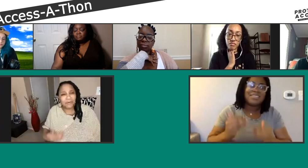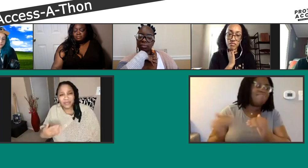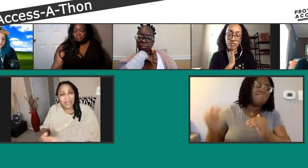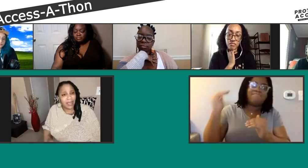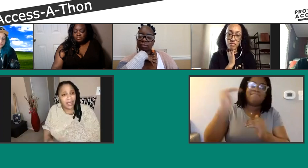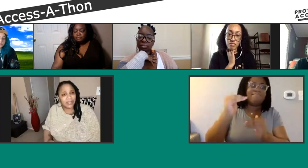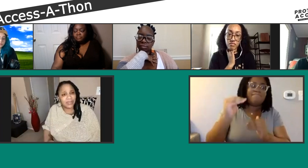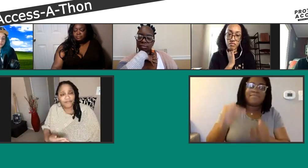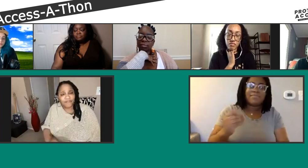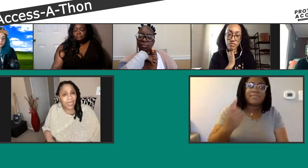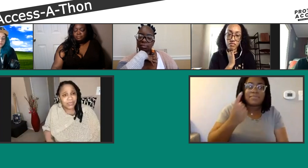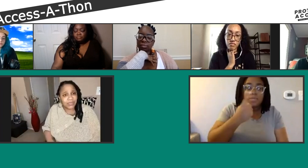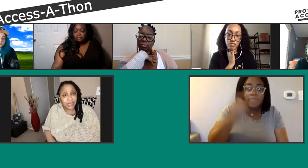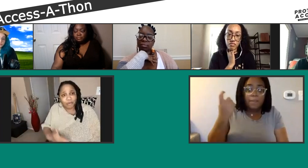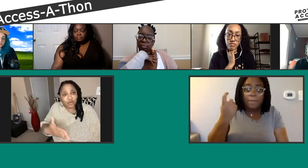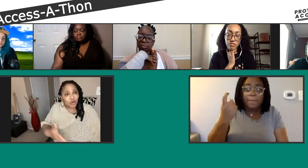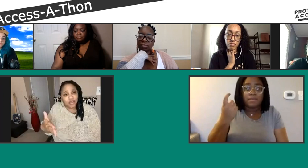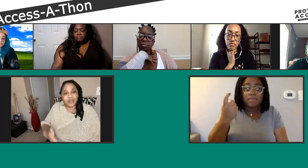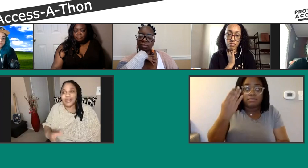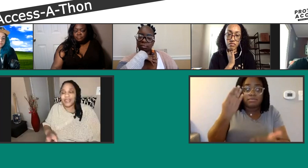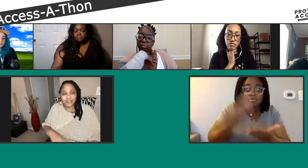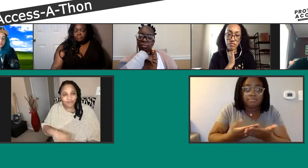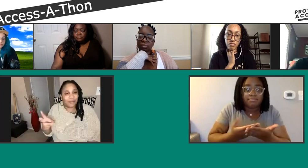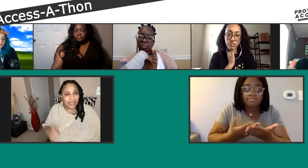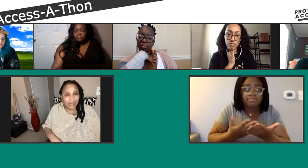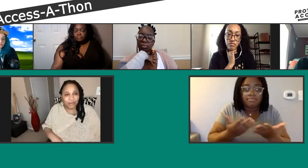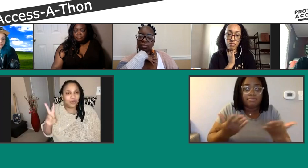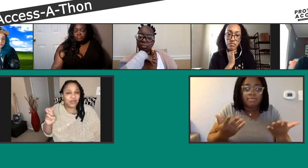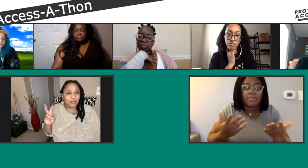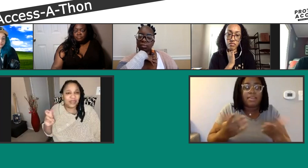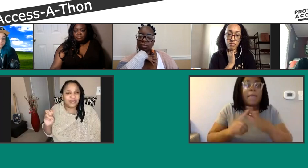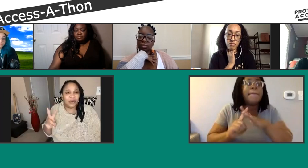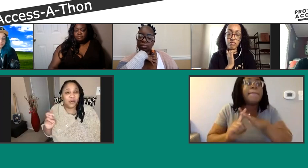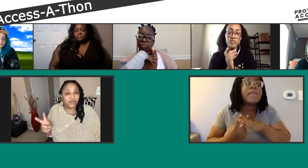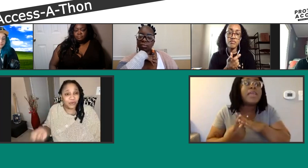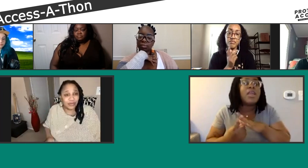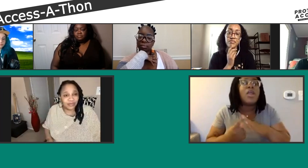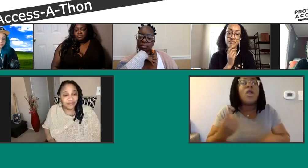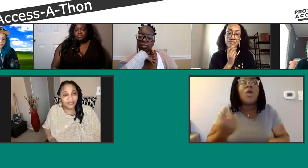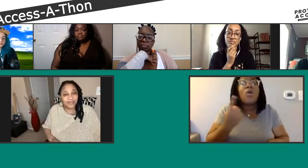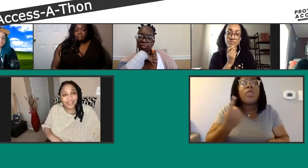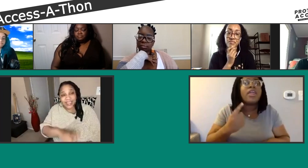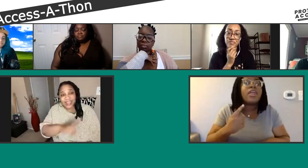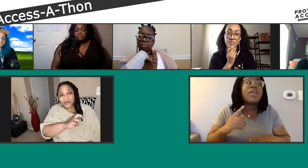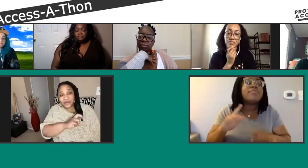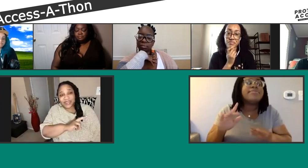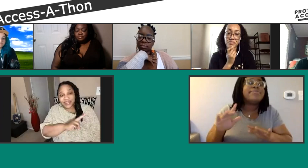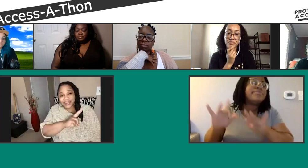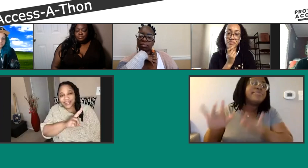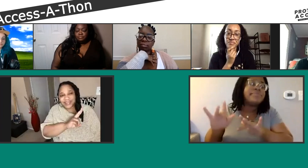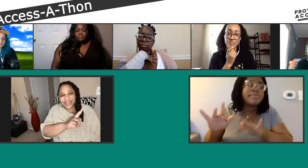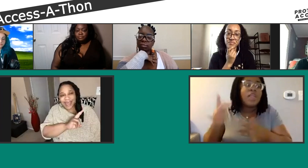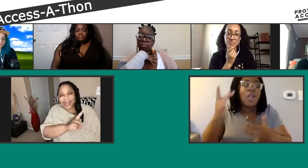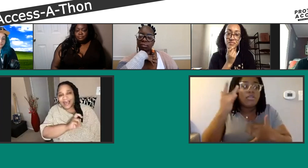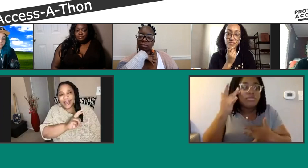And it was because of the fact it was only gonna, from the beginning, was only gonna mess with old folks and those with